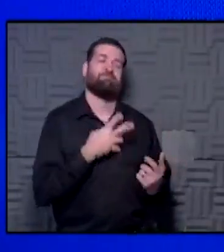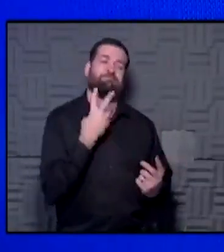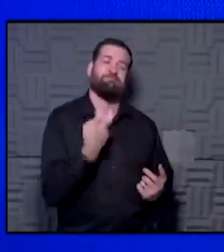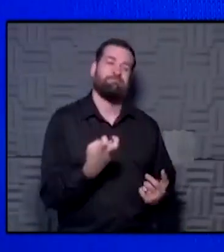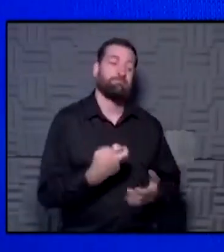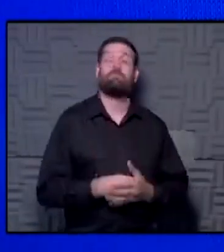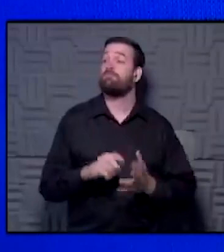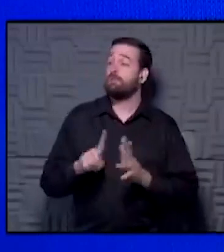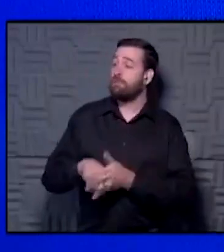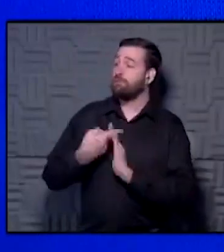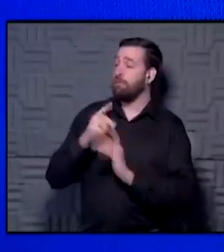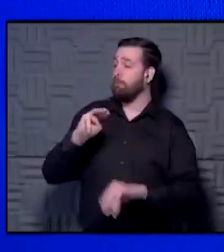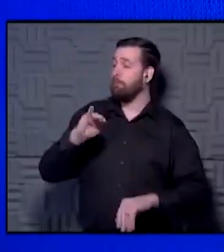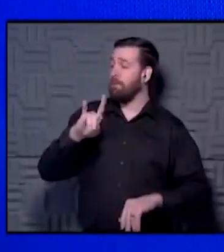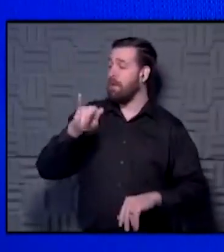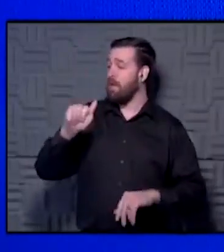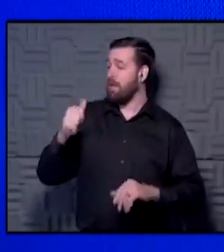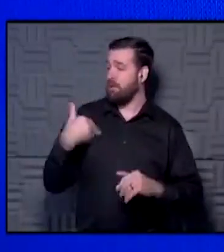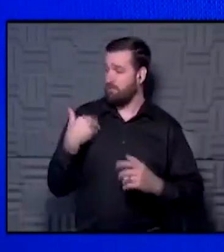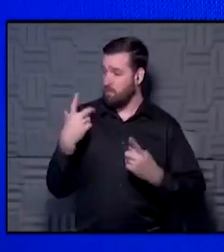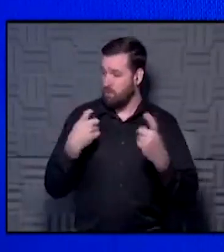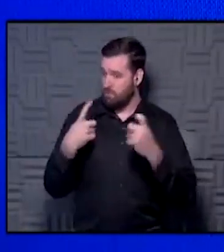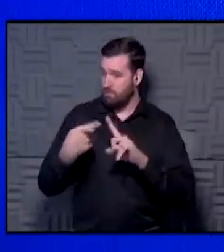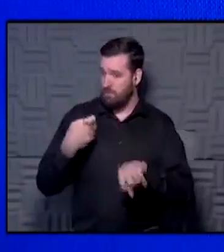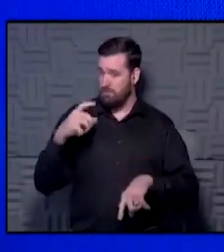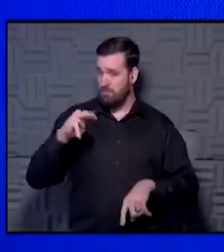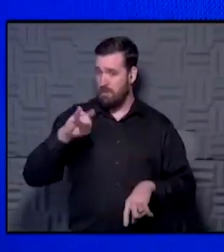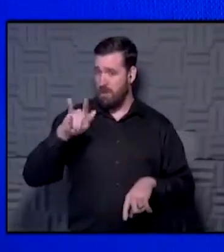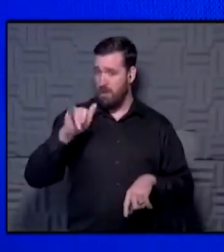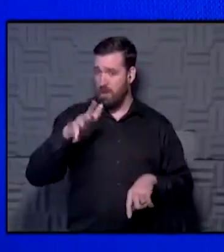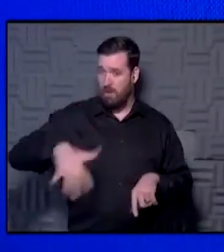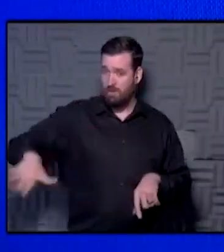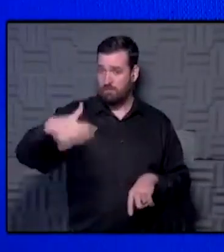All right. Let's start with media. We have any questions out there from our media colleagues?